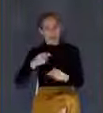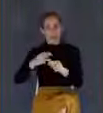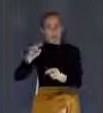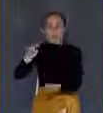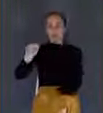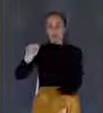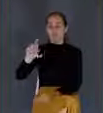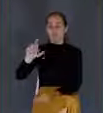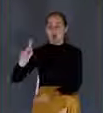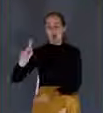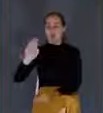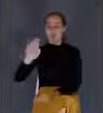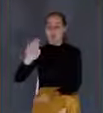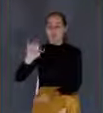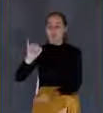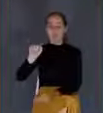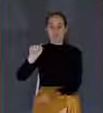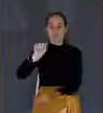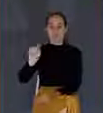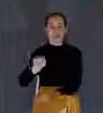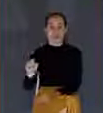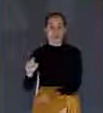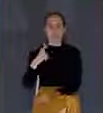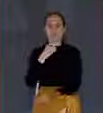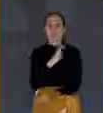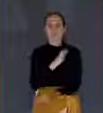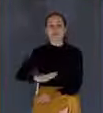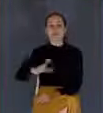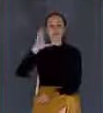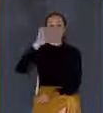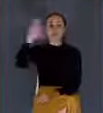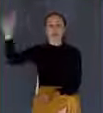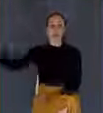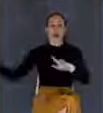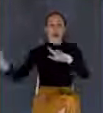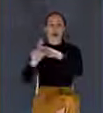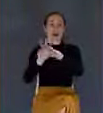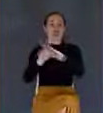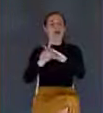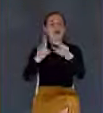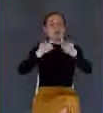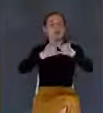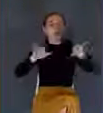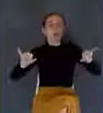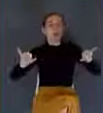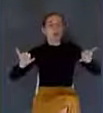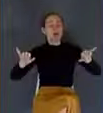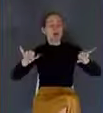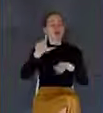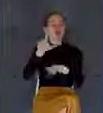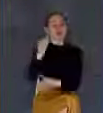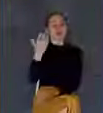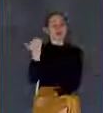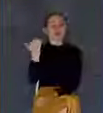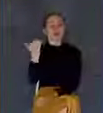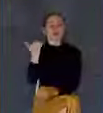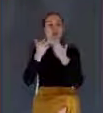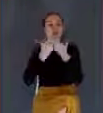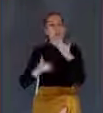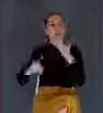with the September 28, 2015 lunar eclipse. This was known as the blood moon prophecy.